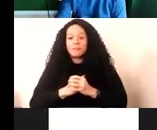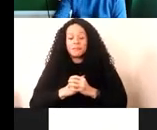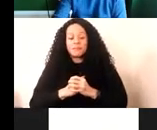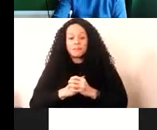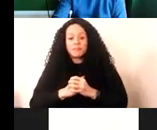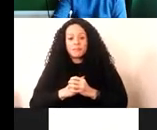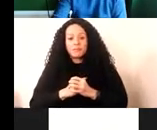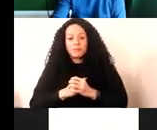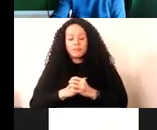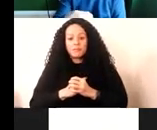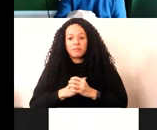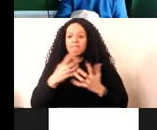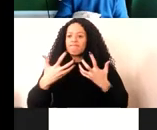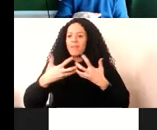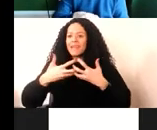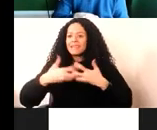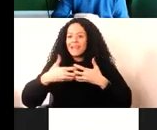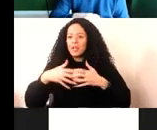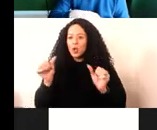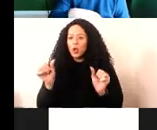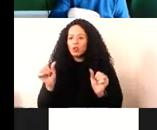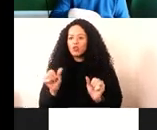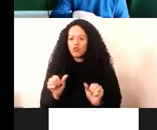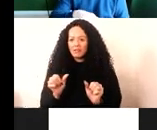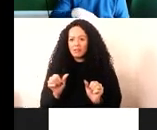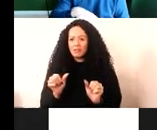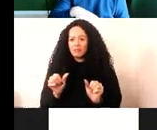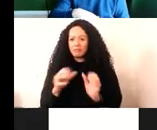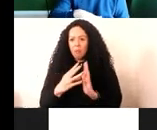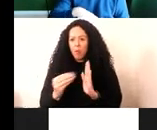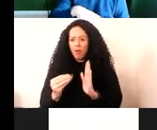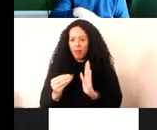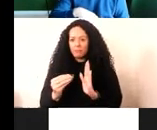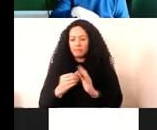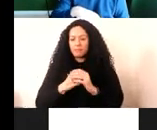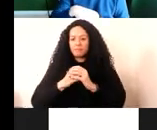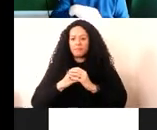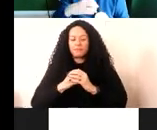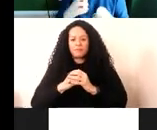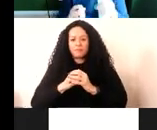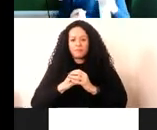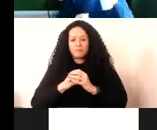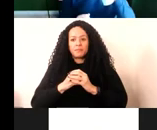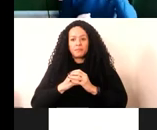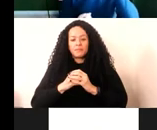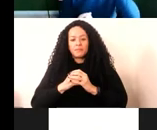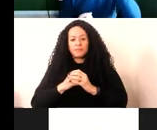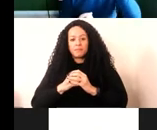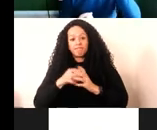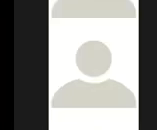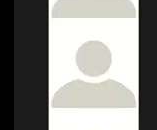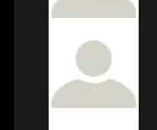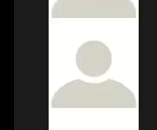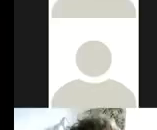is the technical constraints model, which is one of the models produced. So here